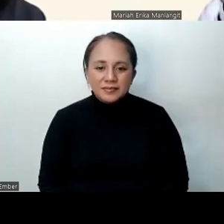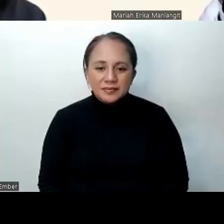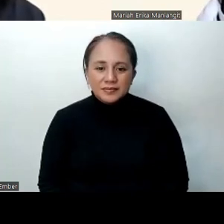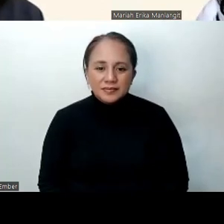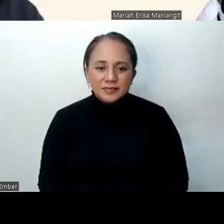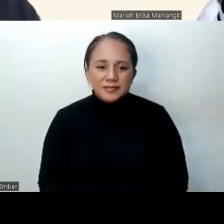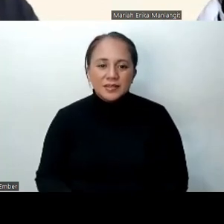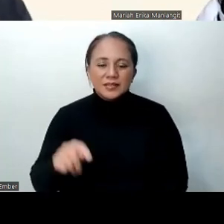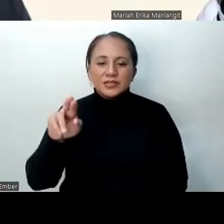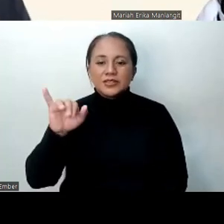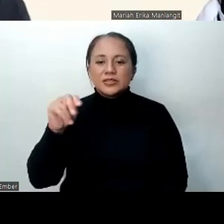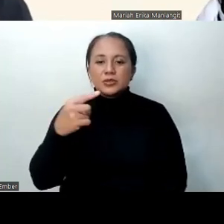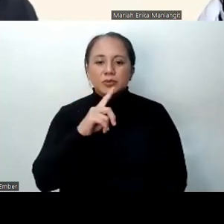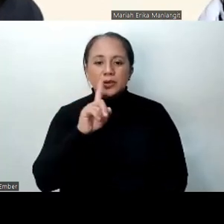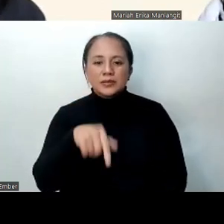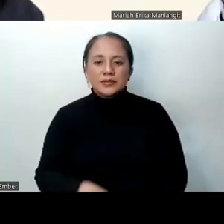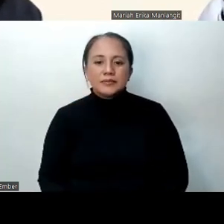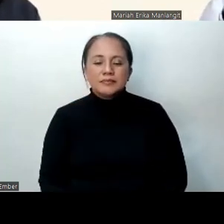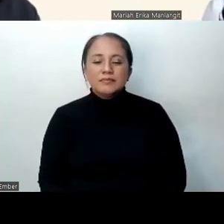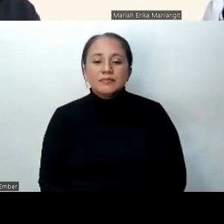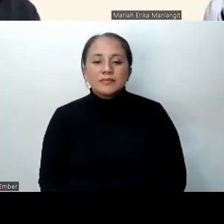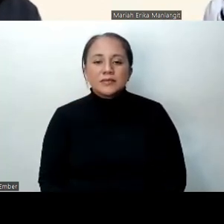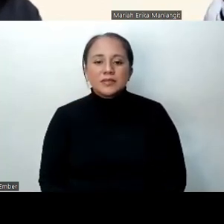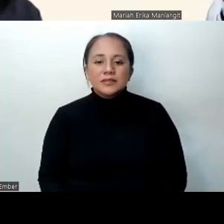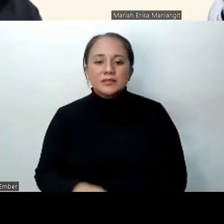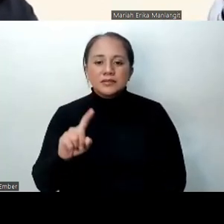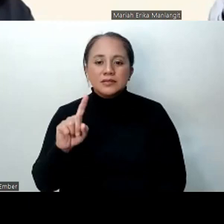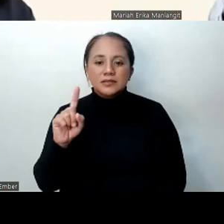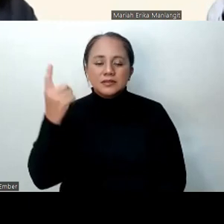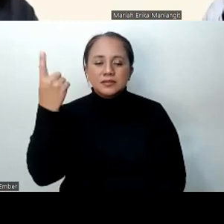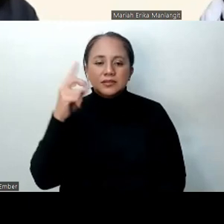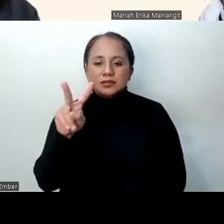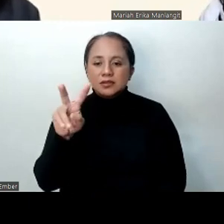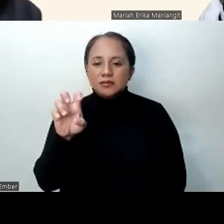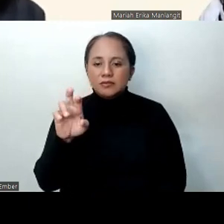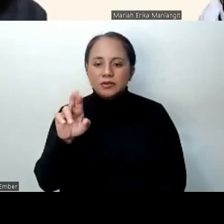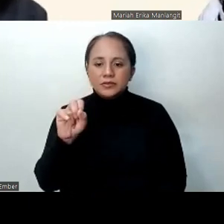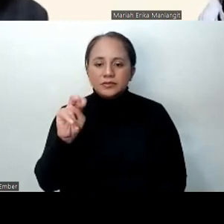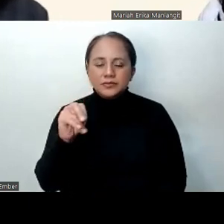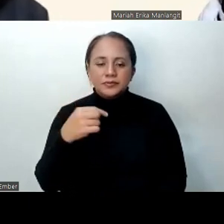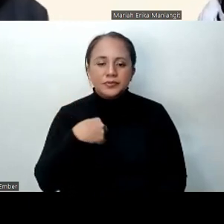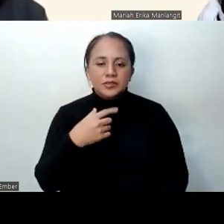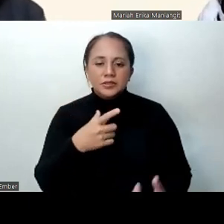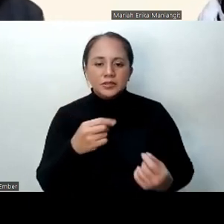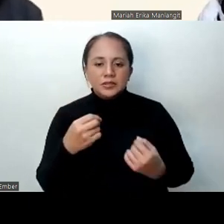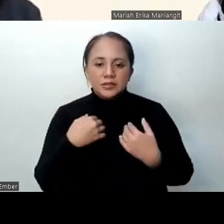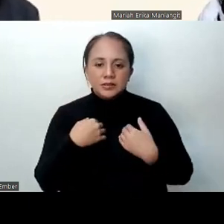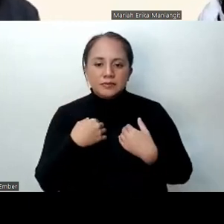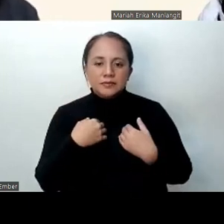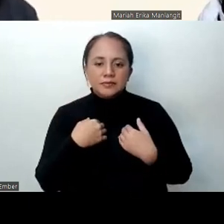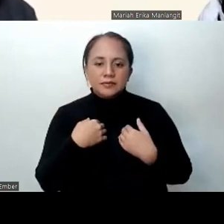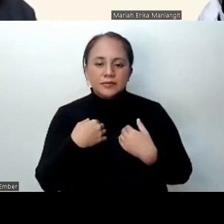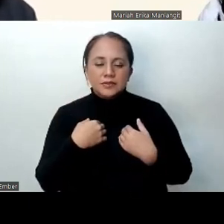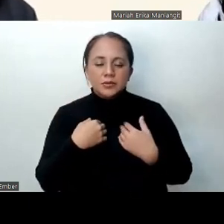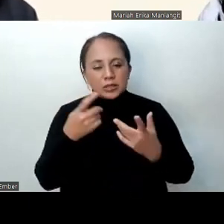next, upcoming. Alright, so for the first version, we did the field